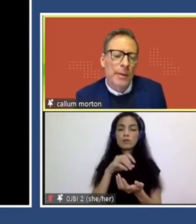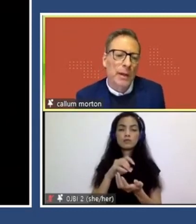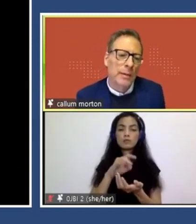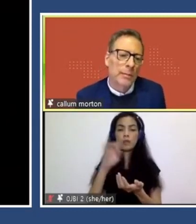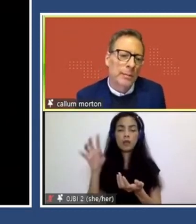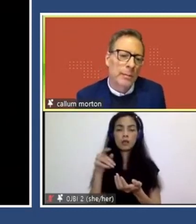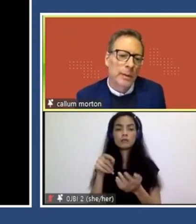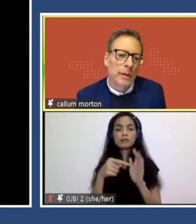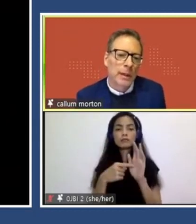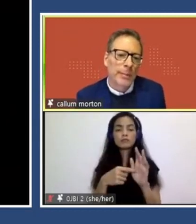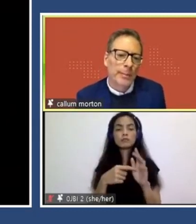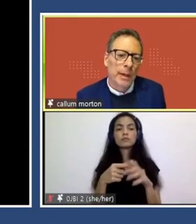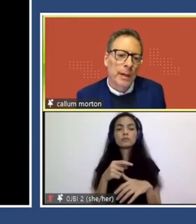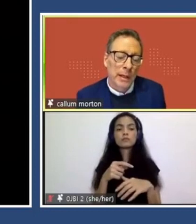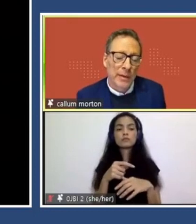And now lives up, um,